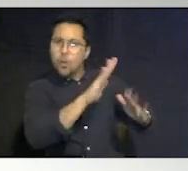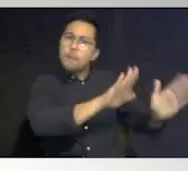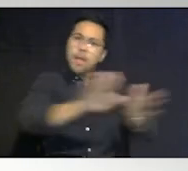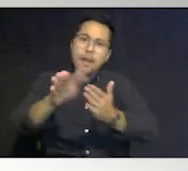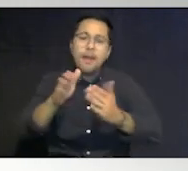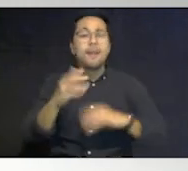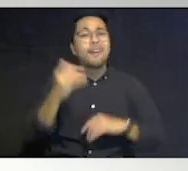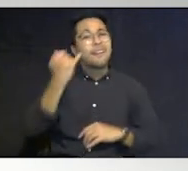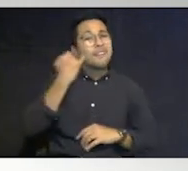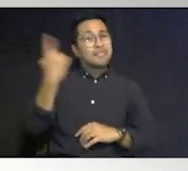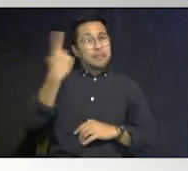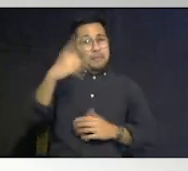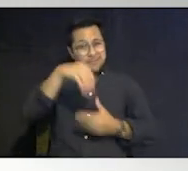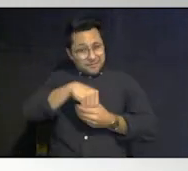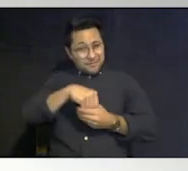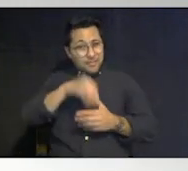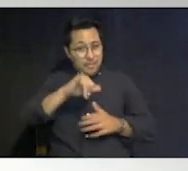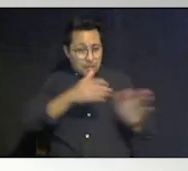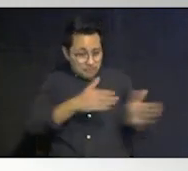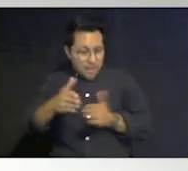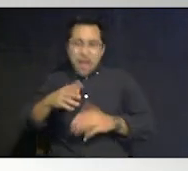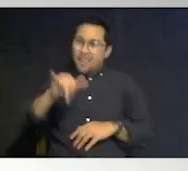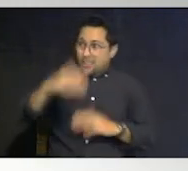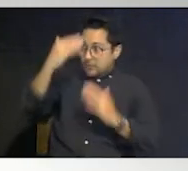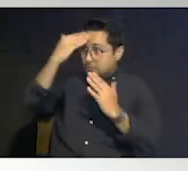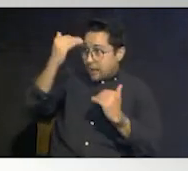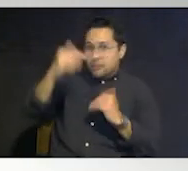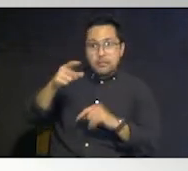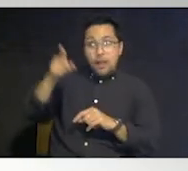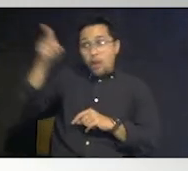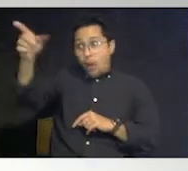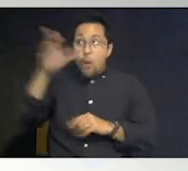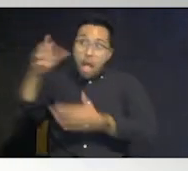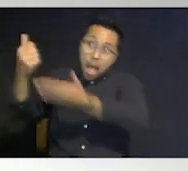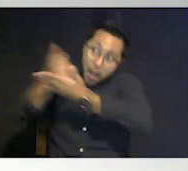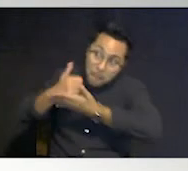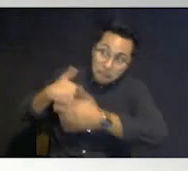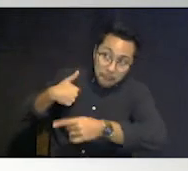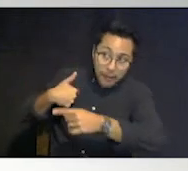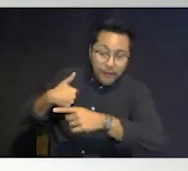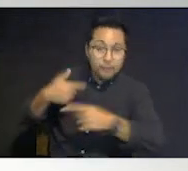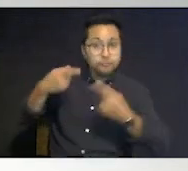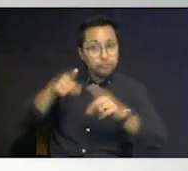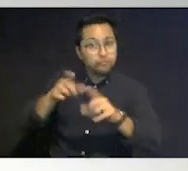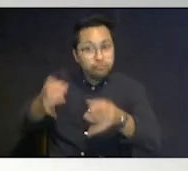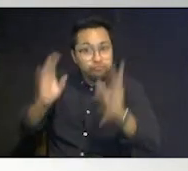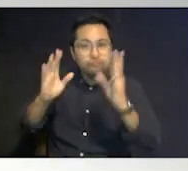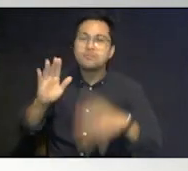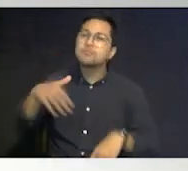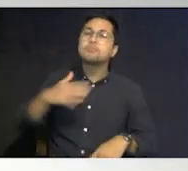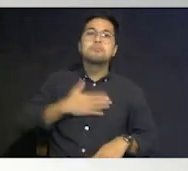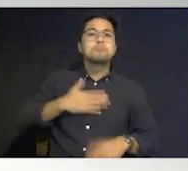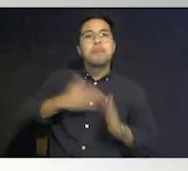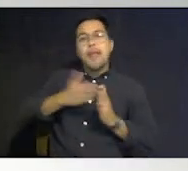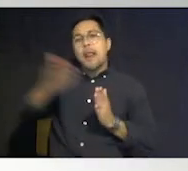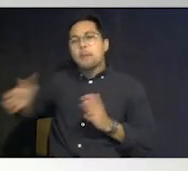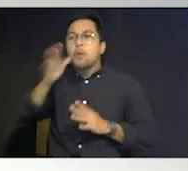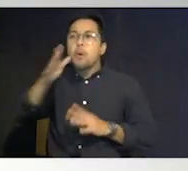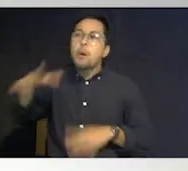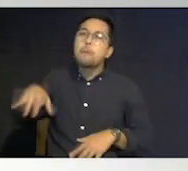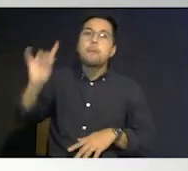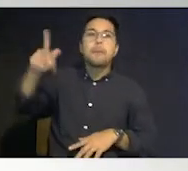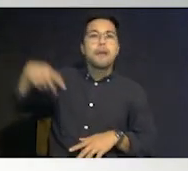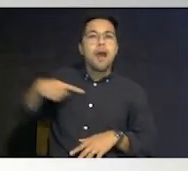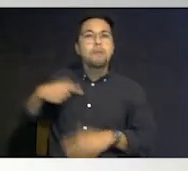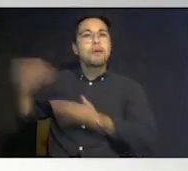there it is it is an expectation that someone's going to do something for you say you know my neighbor's going to pick me up and bring me